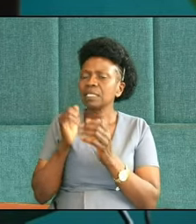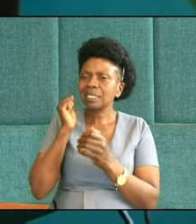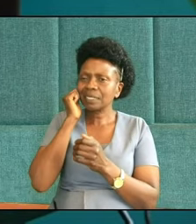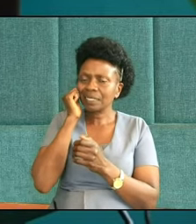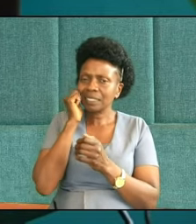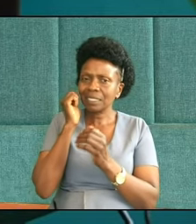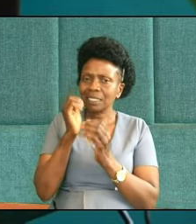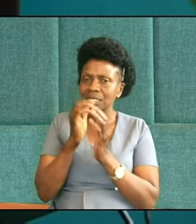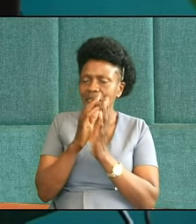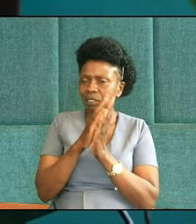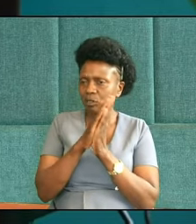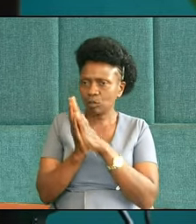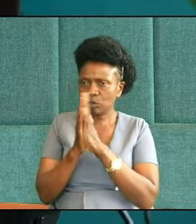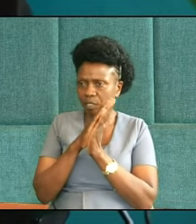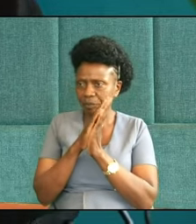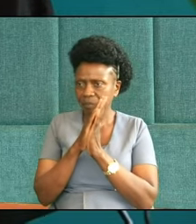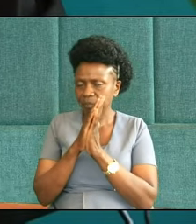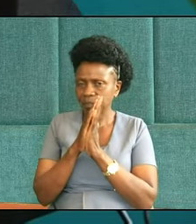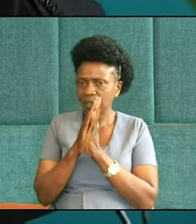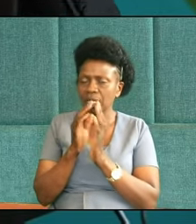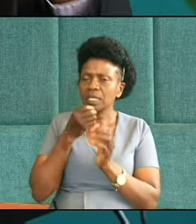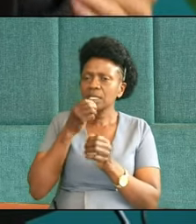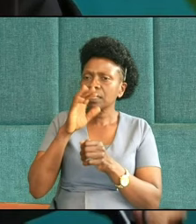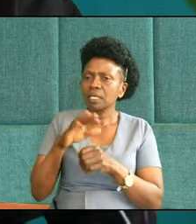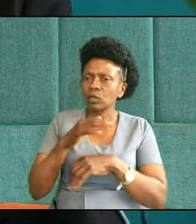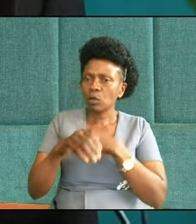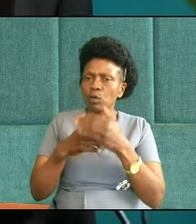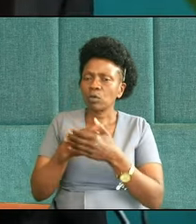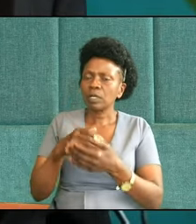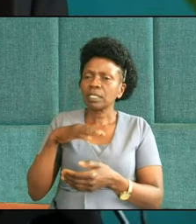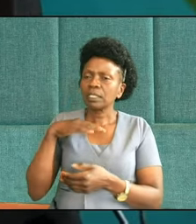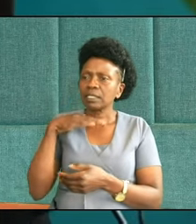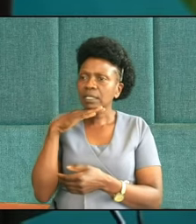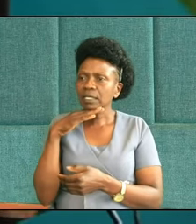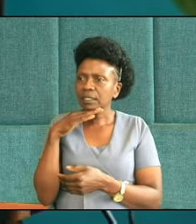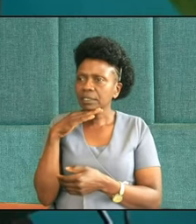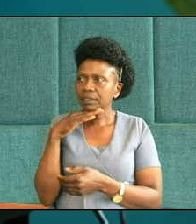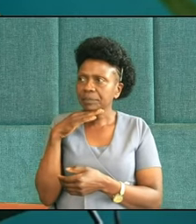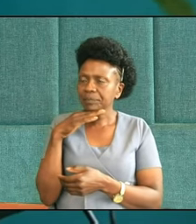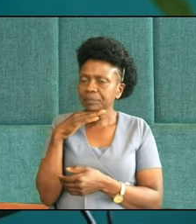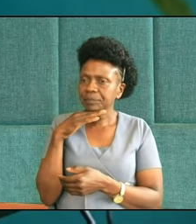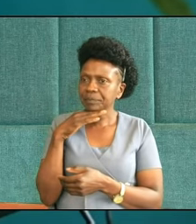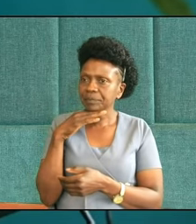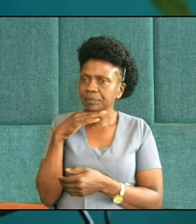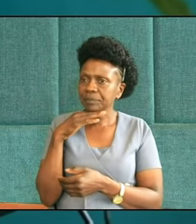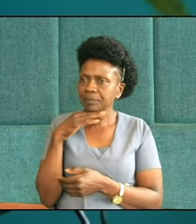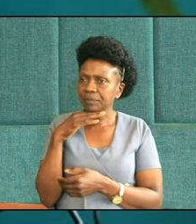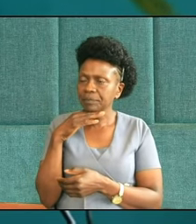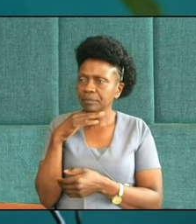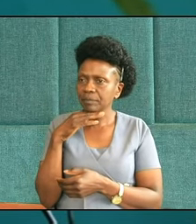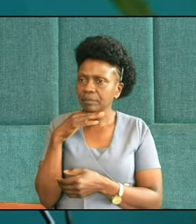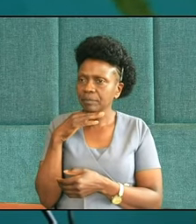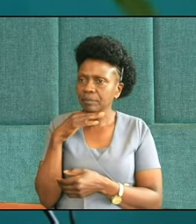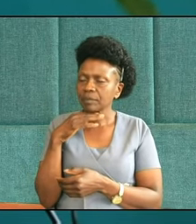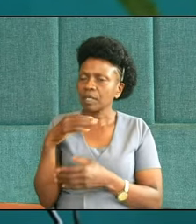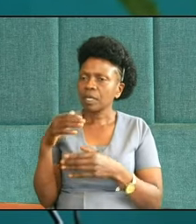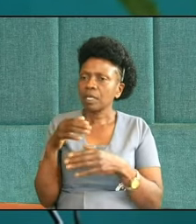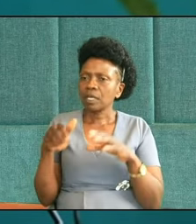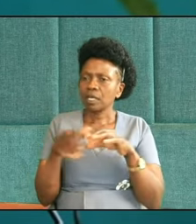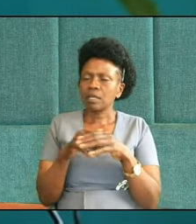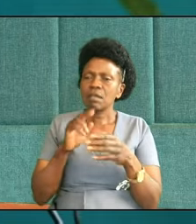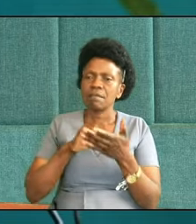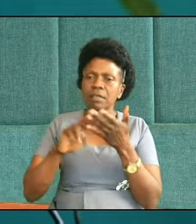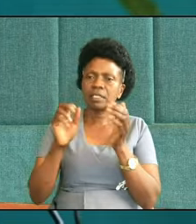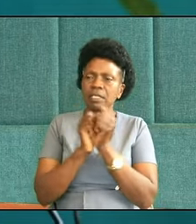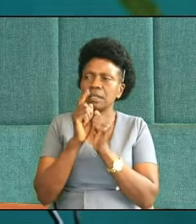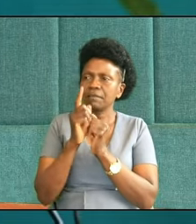Two wicked sons who both die and now we pick up the story in verse 11. Now,